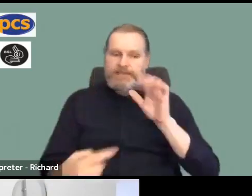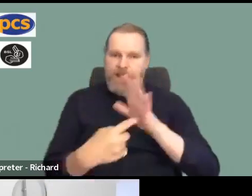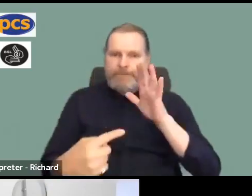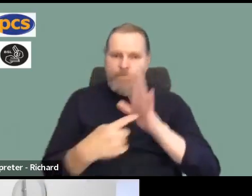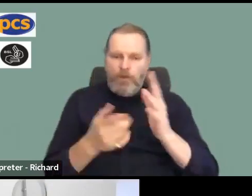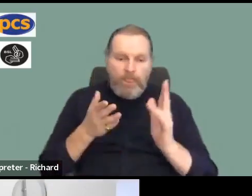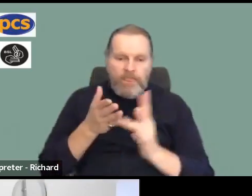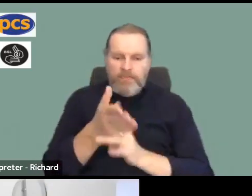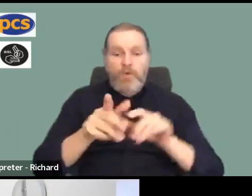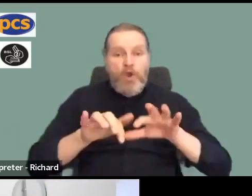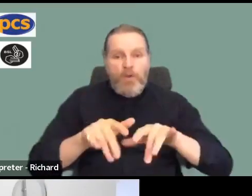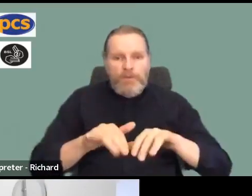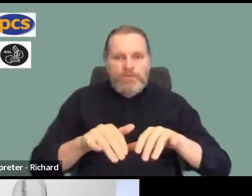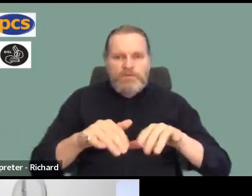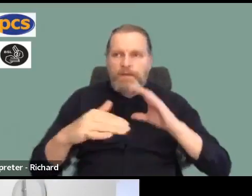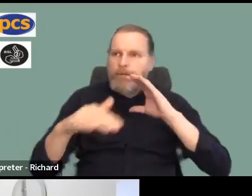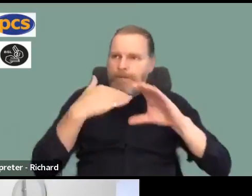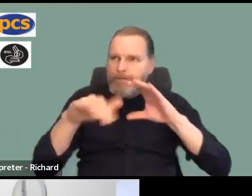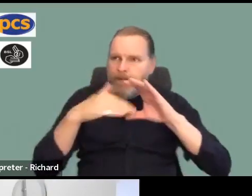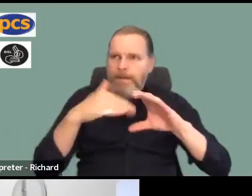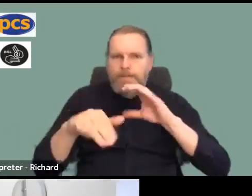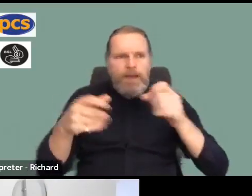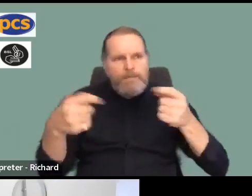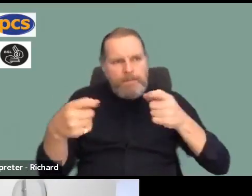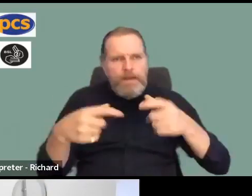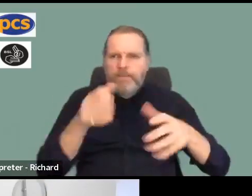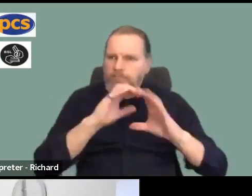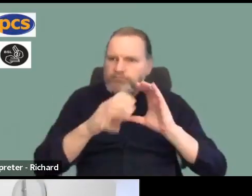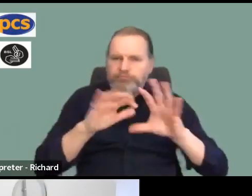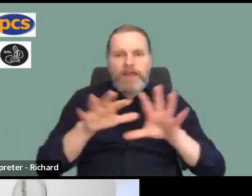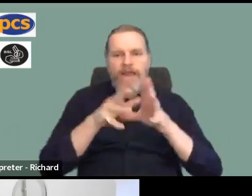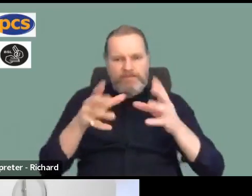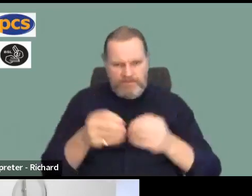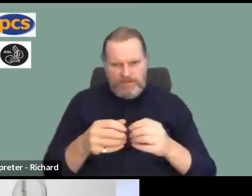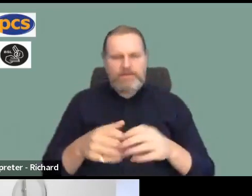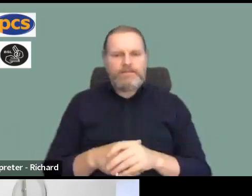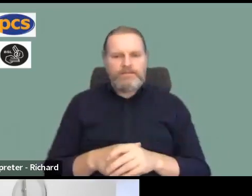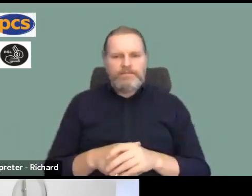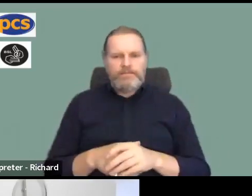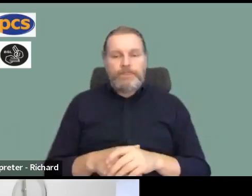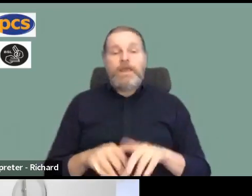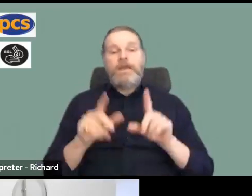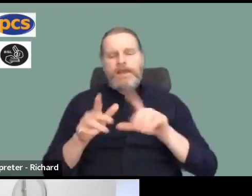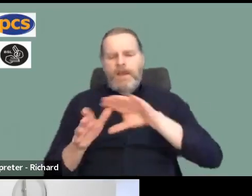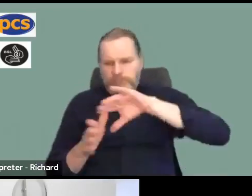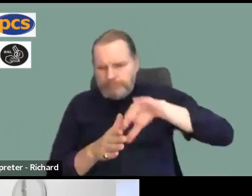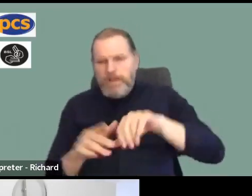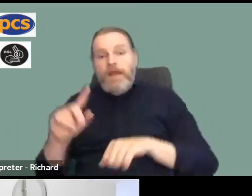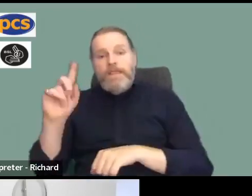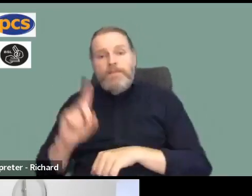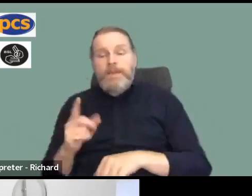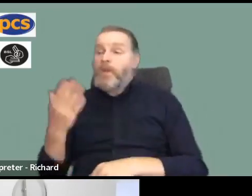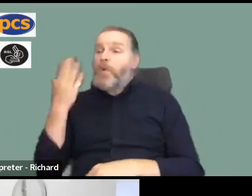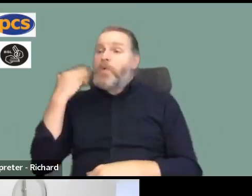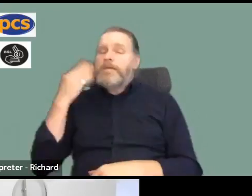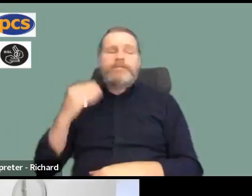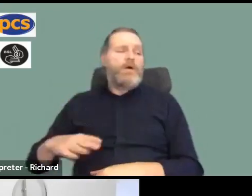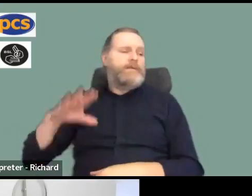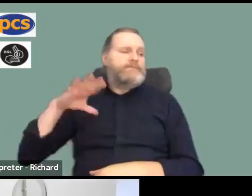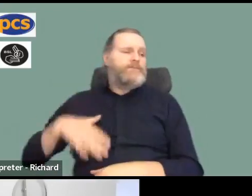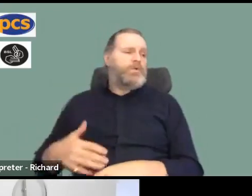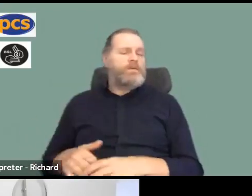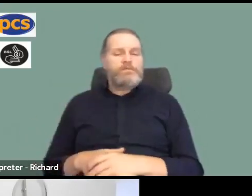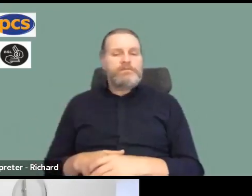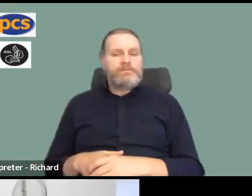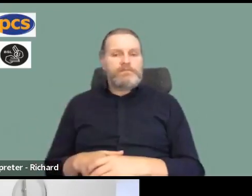ever before. It's great that Fina has mentioned focusing on those who didn't vote last time, because let's be honest, the people who are voting are